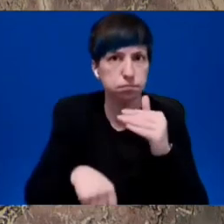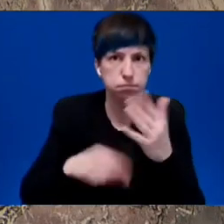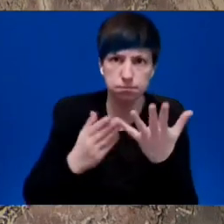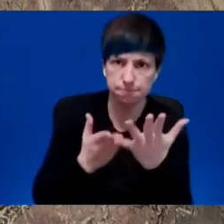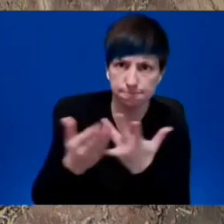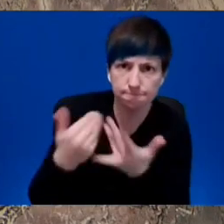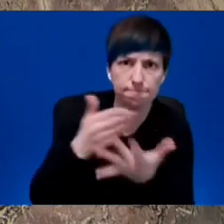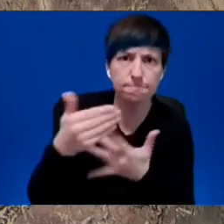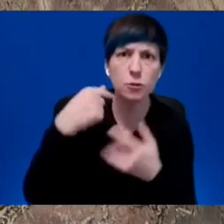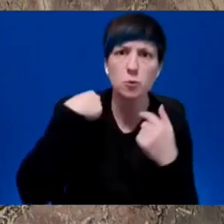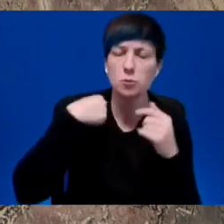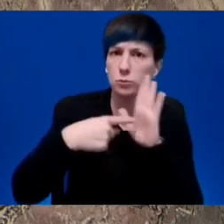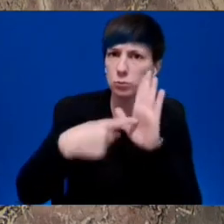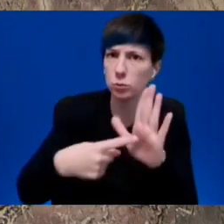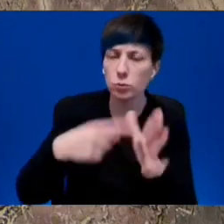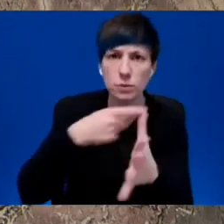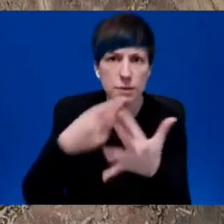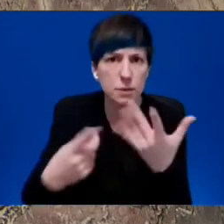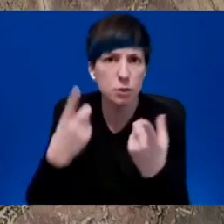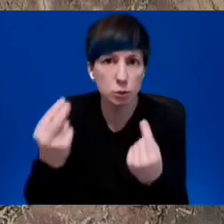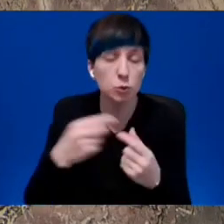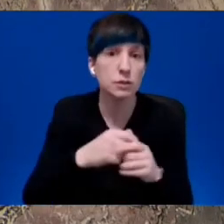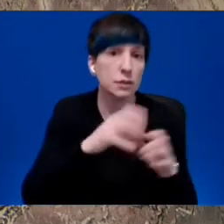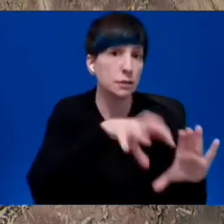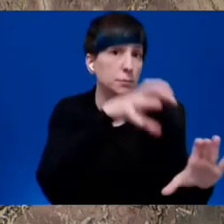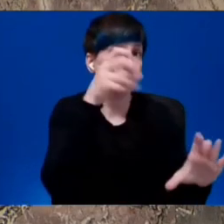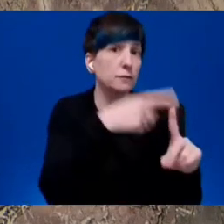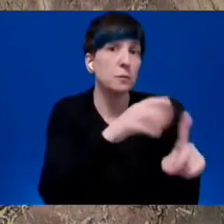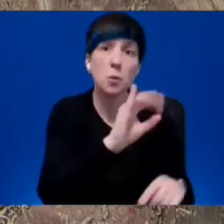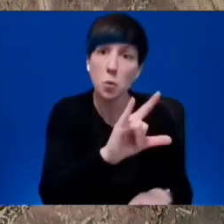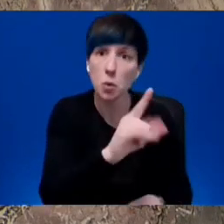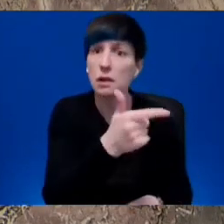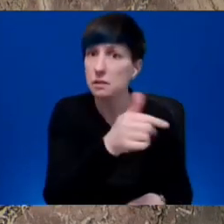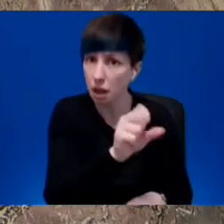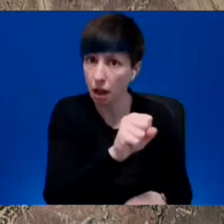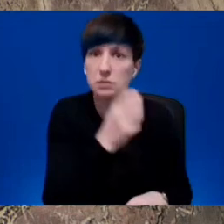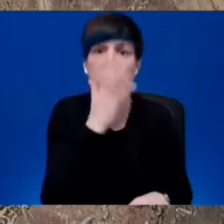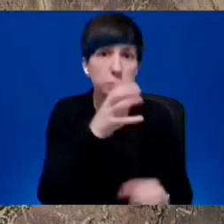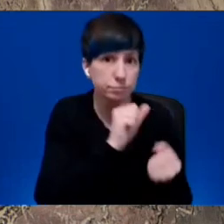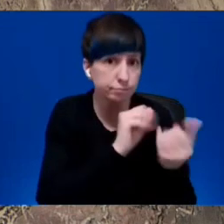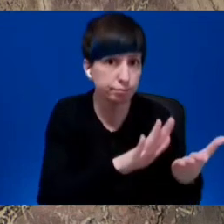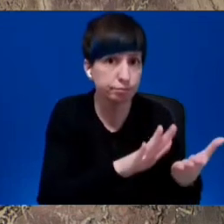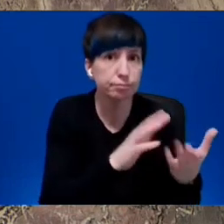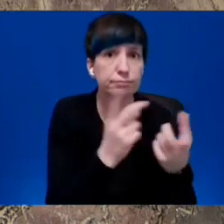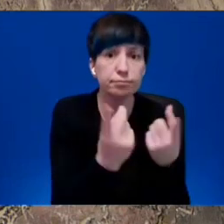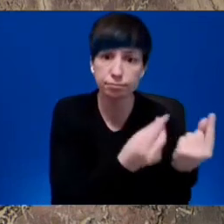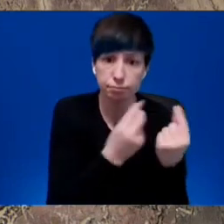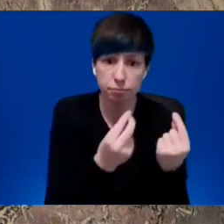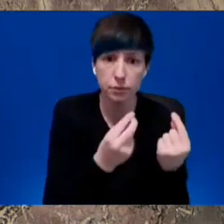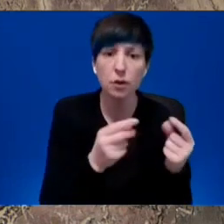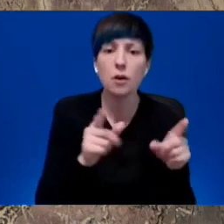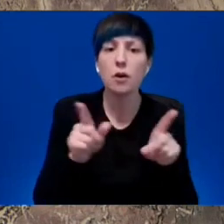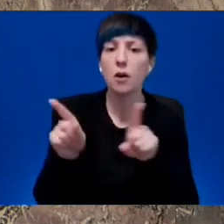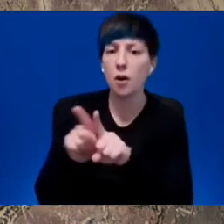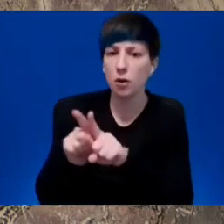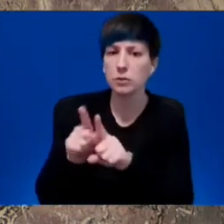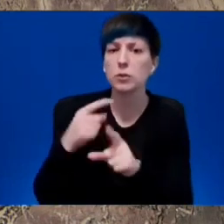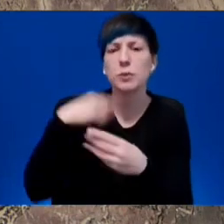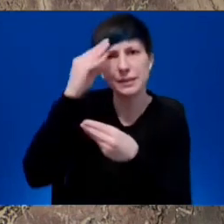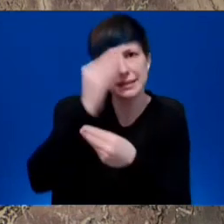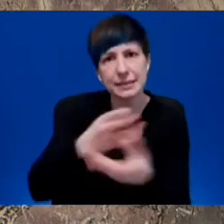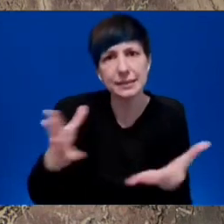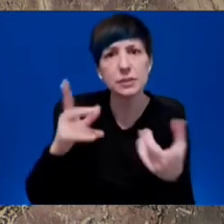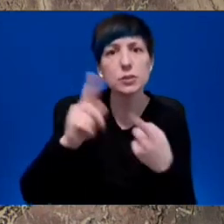dealing with emissions from the oil and gas sector and ensuring that we communicate to the public about what a low-carbon